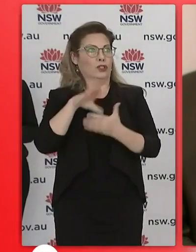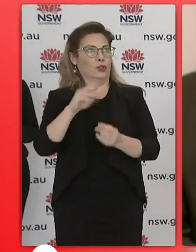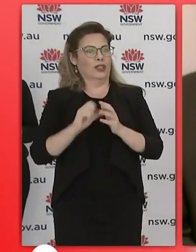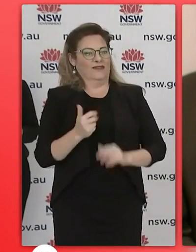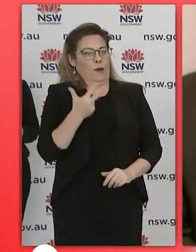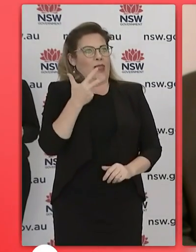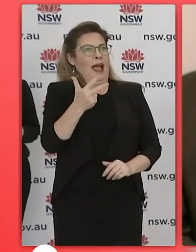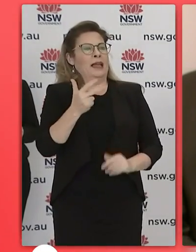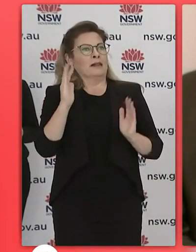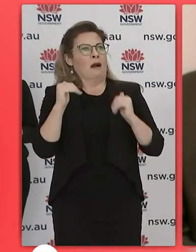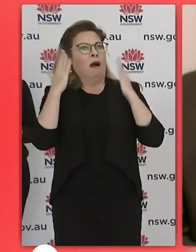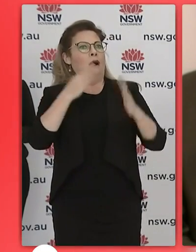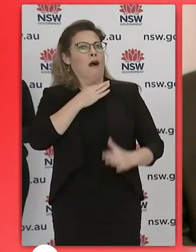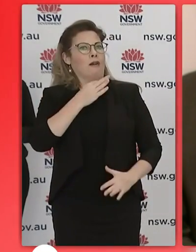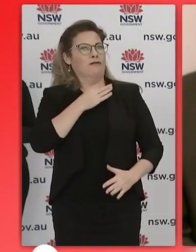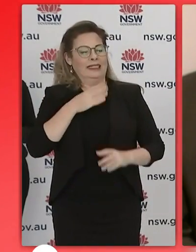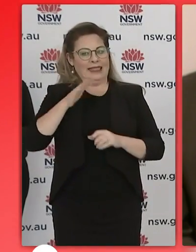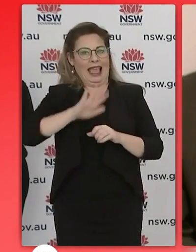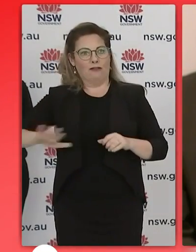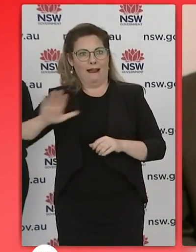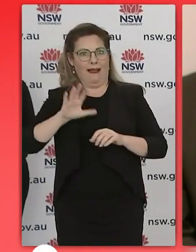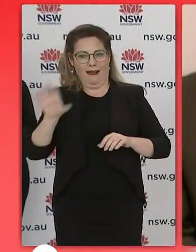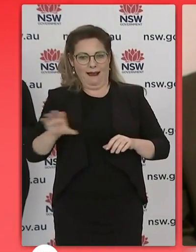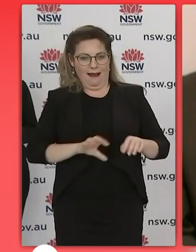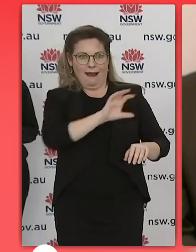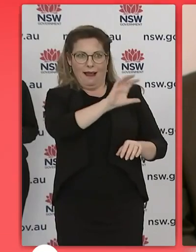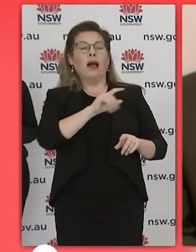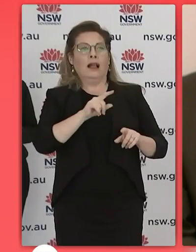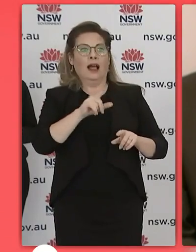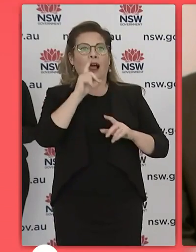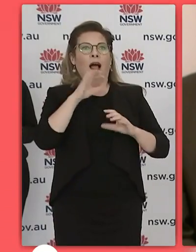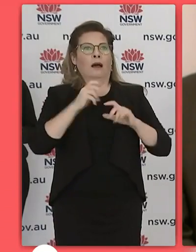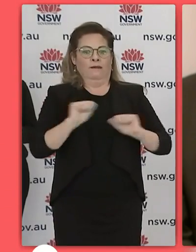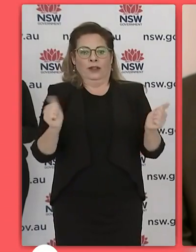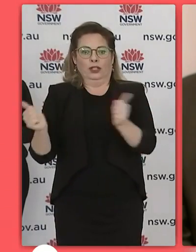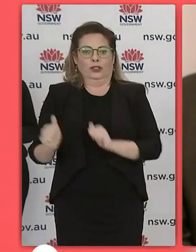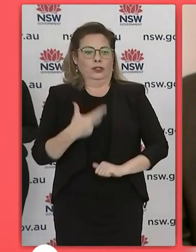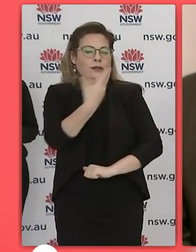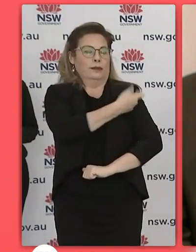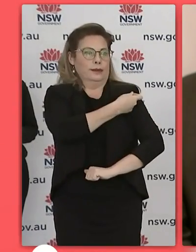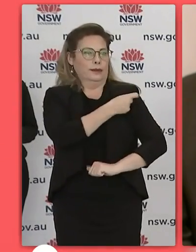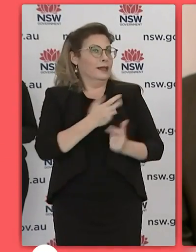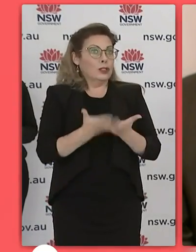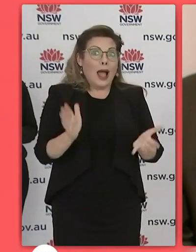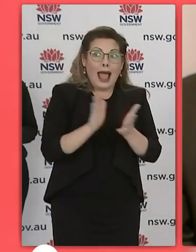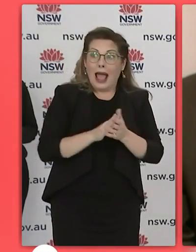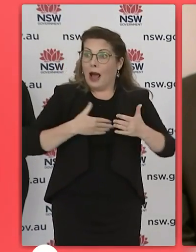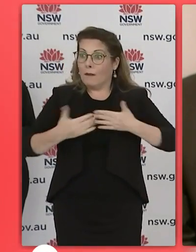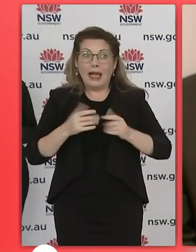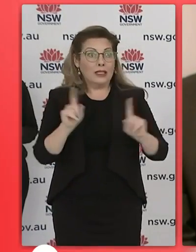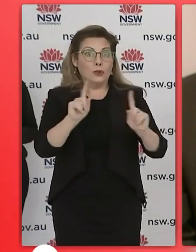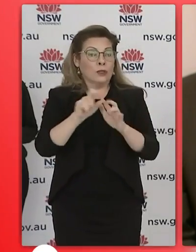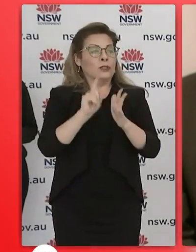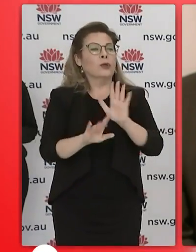and to have taken the vaccine just to stress that every student will receive an email on how to book online next week